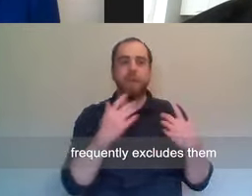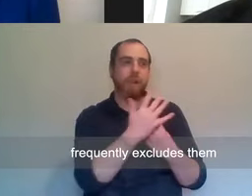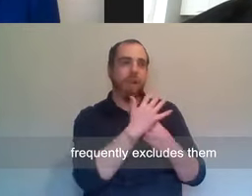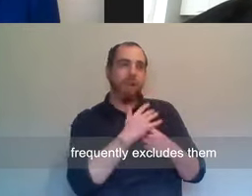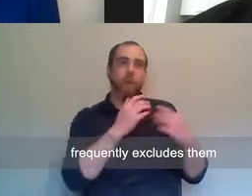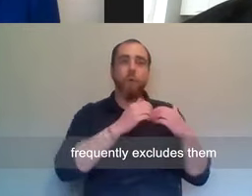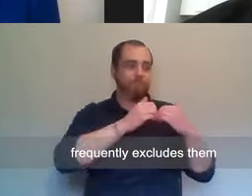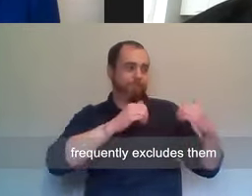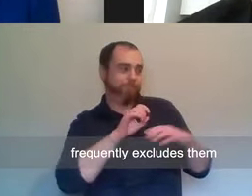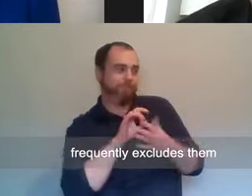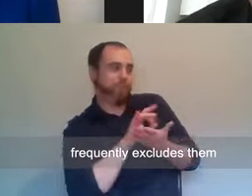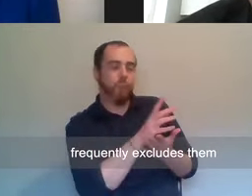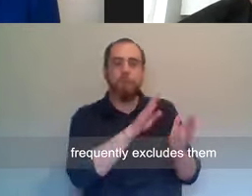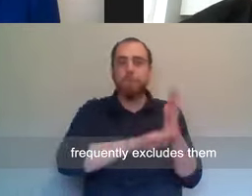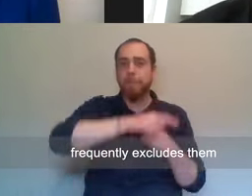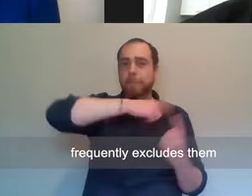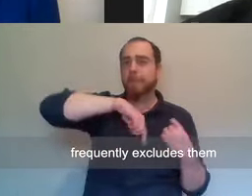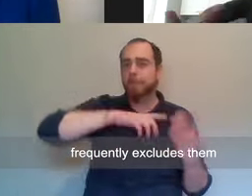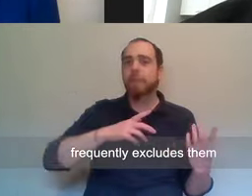always, but frequently excludes them.